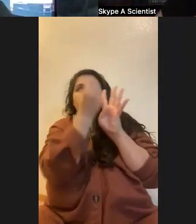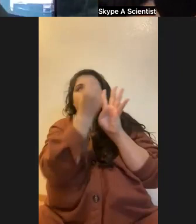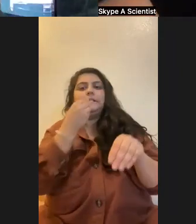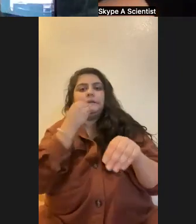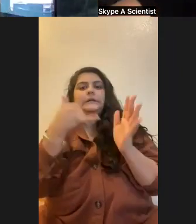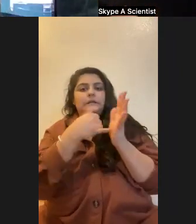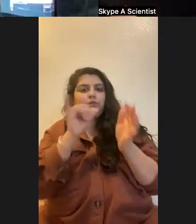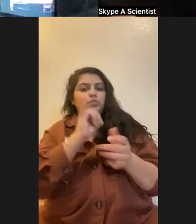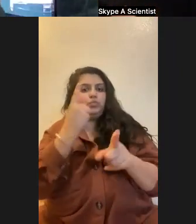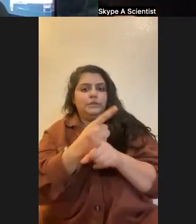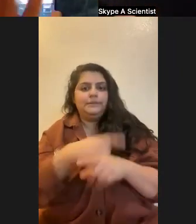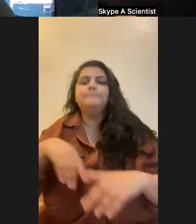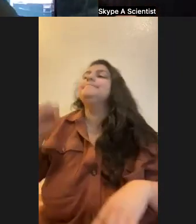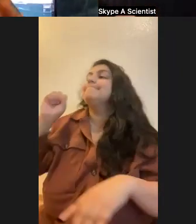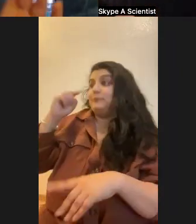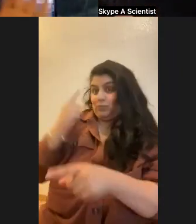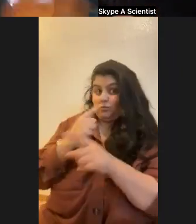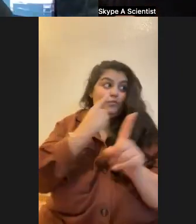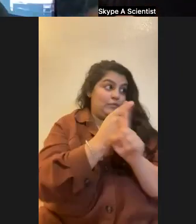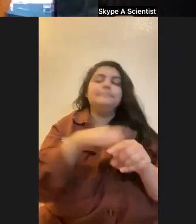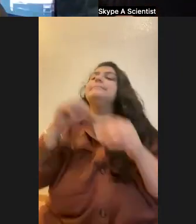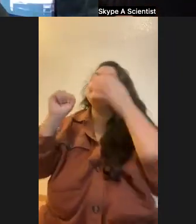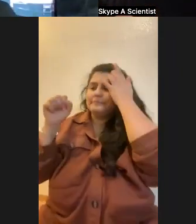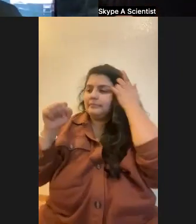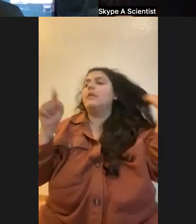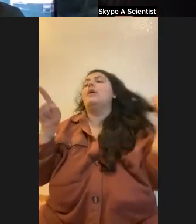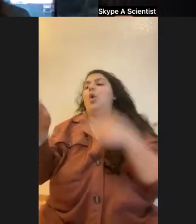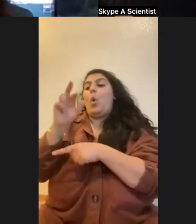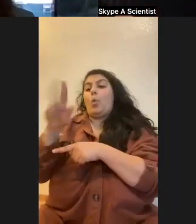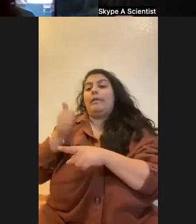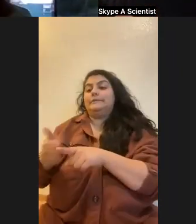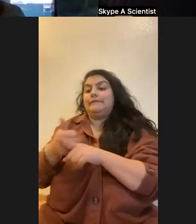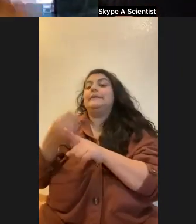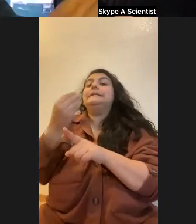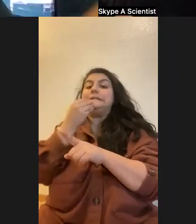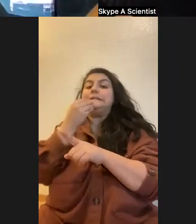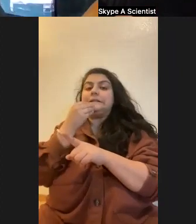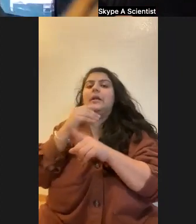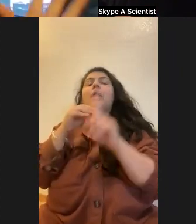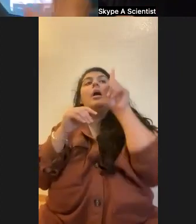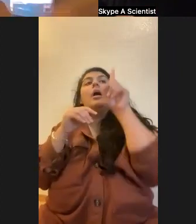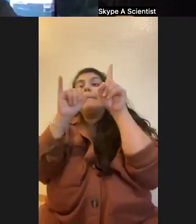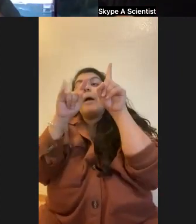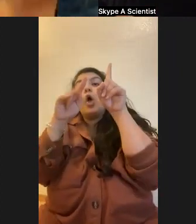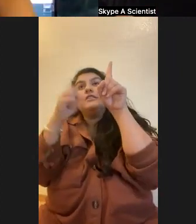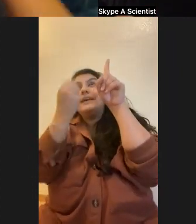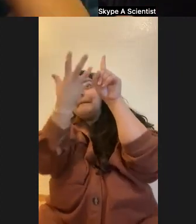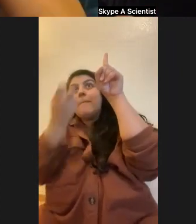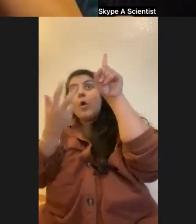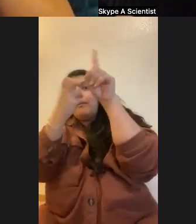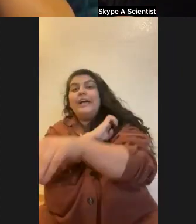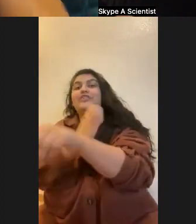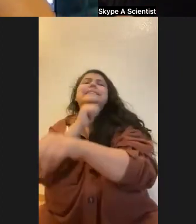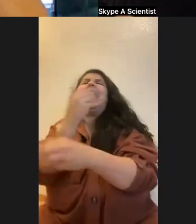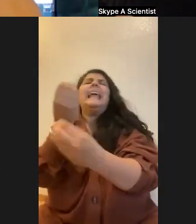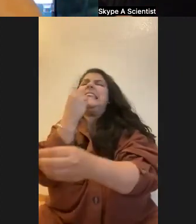Yeah. So coral eat, it's eating, right? Getting their energy from the symbionts isn't necessarily eating. That's through photosynthesis. But if they're eating, they have